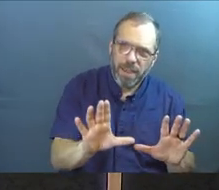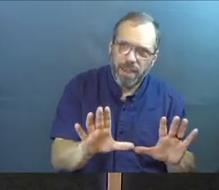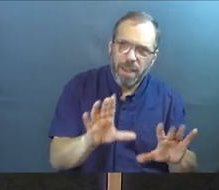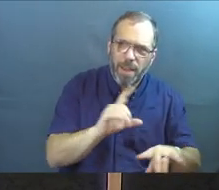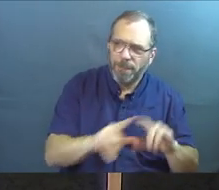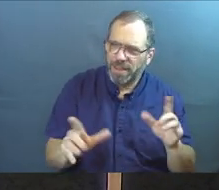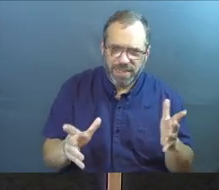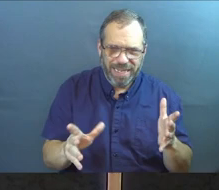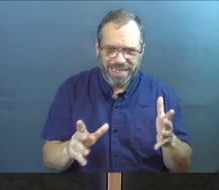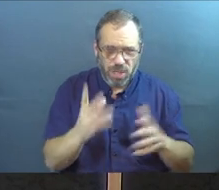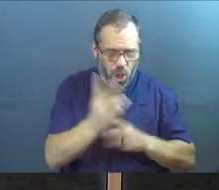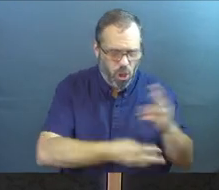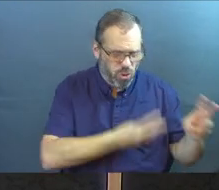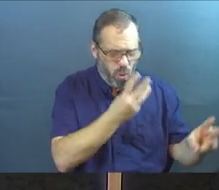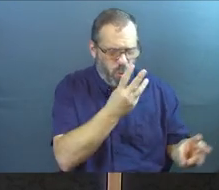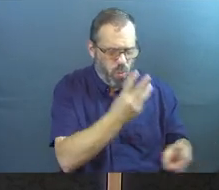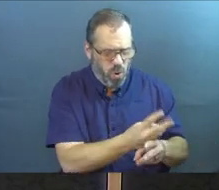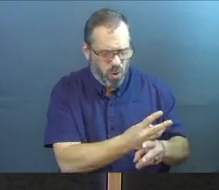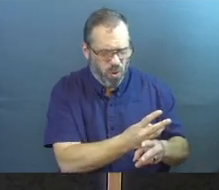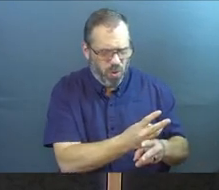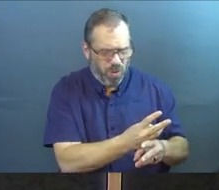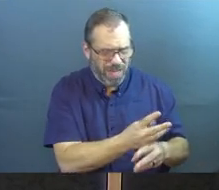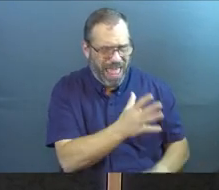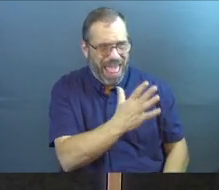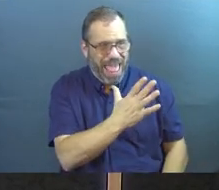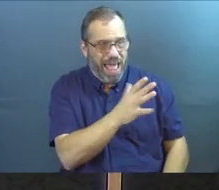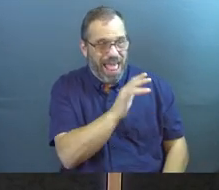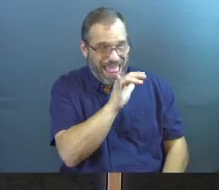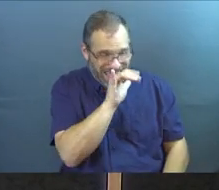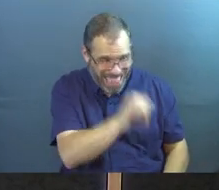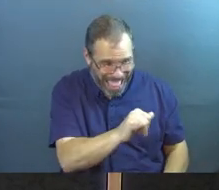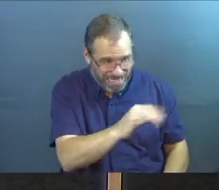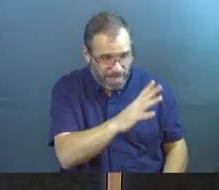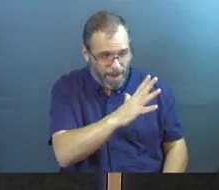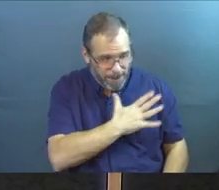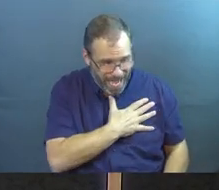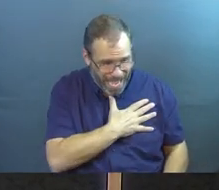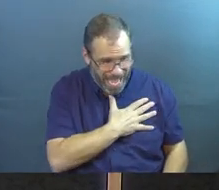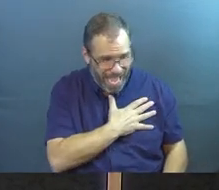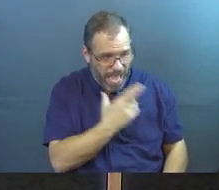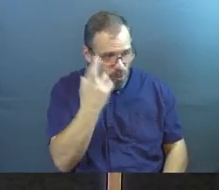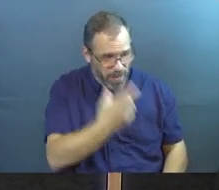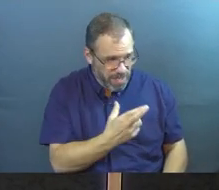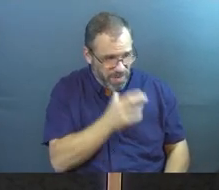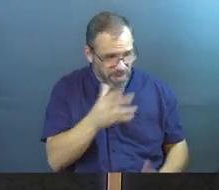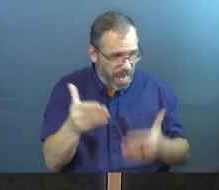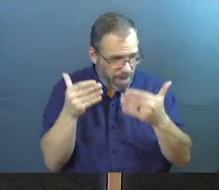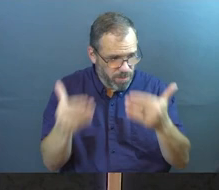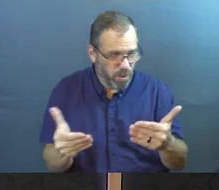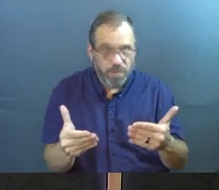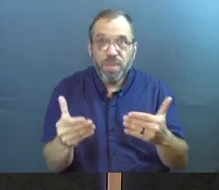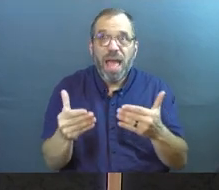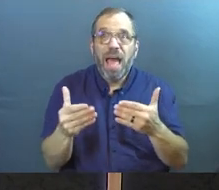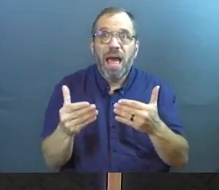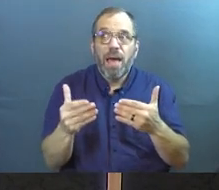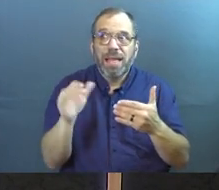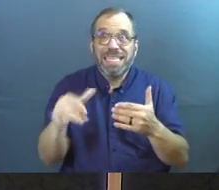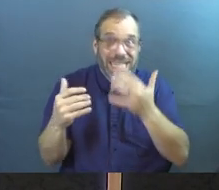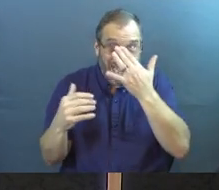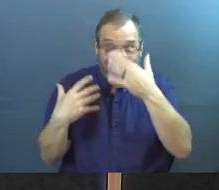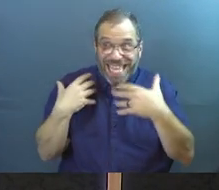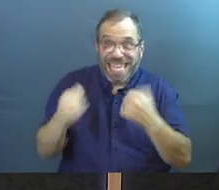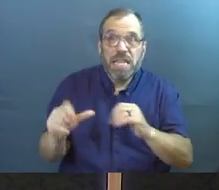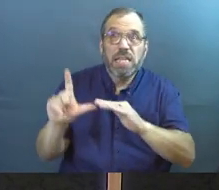But this worldly thing of that's my reason for not going forward, because it's the healing that's down the road.